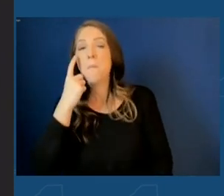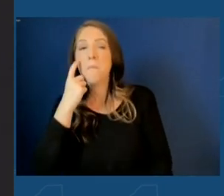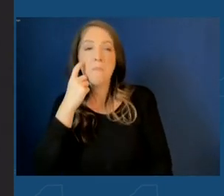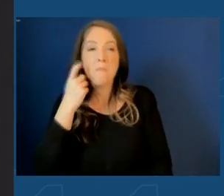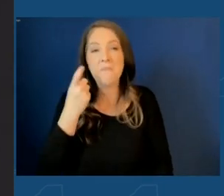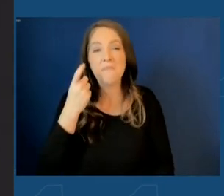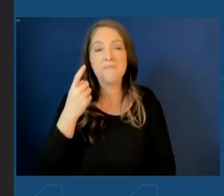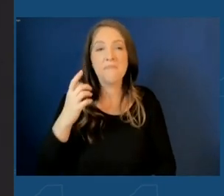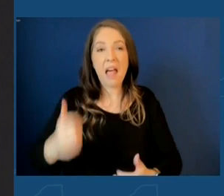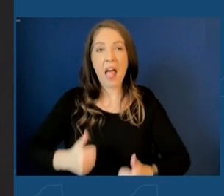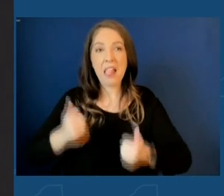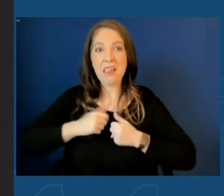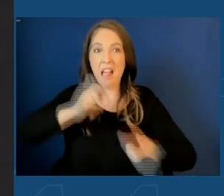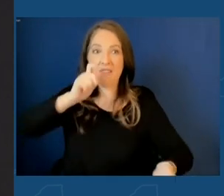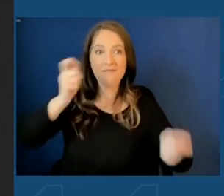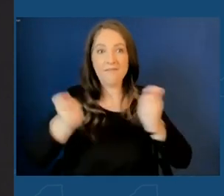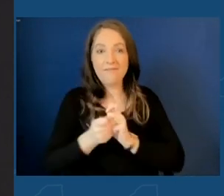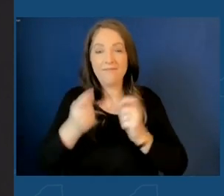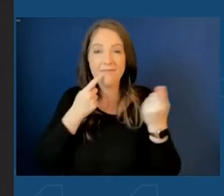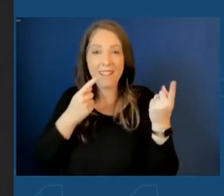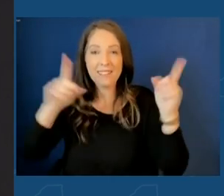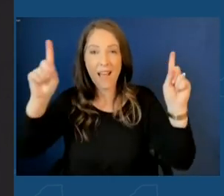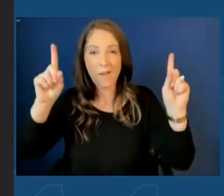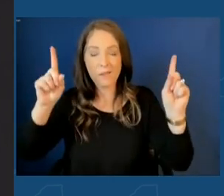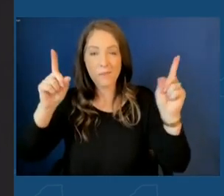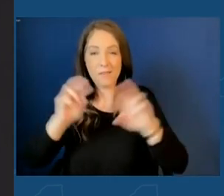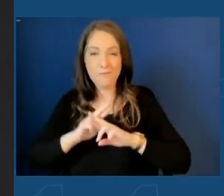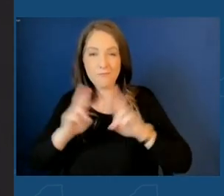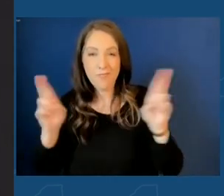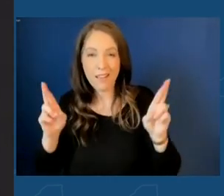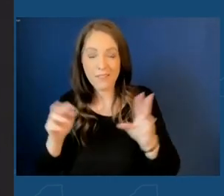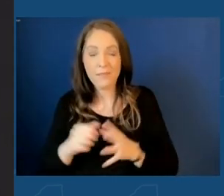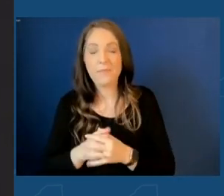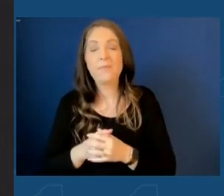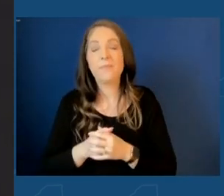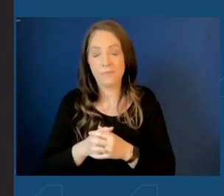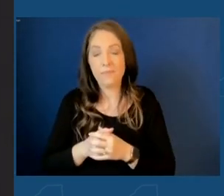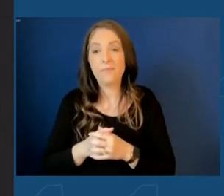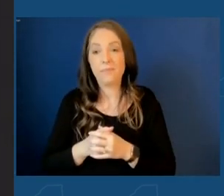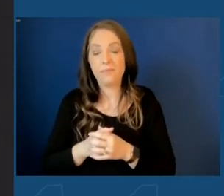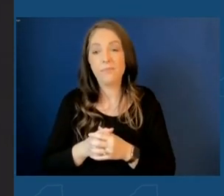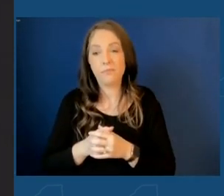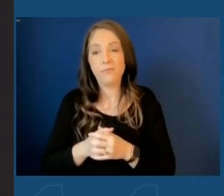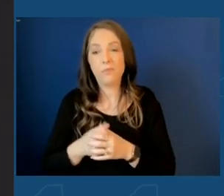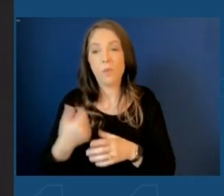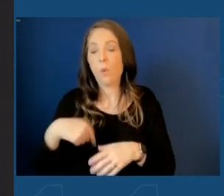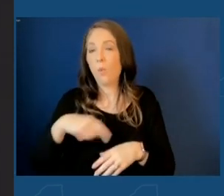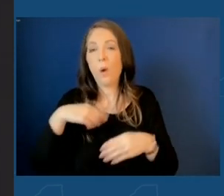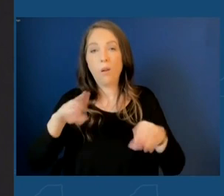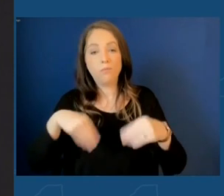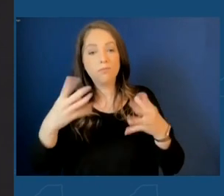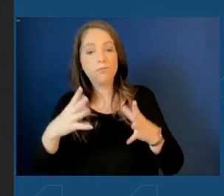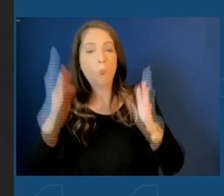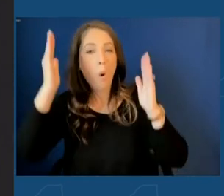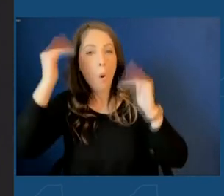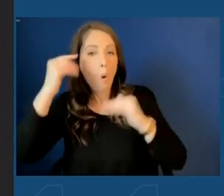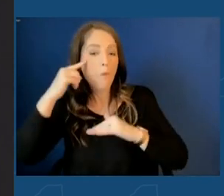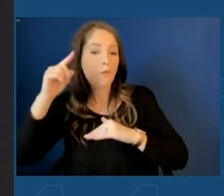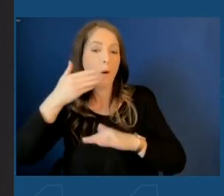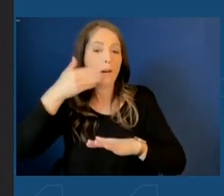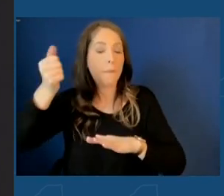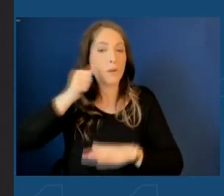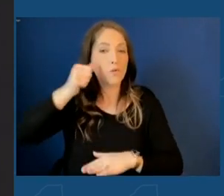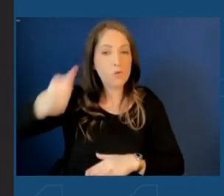-altering announcement awaited them at this very hour. Something that would give hope of a better tomorrow, something that could turn